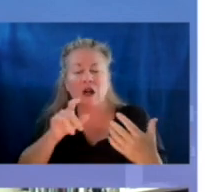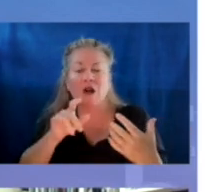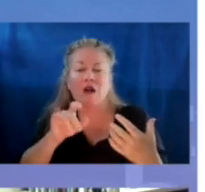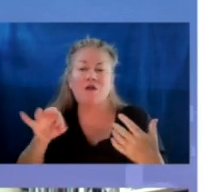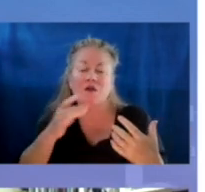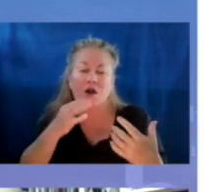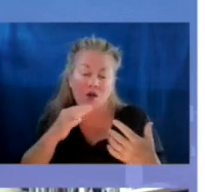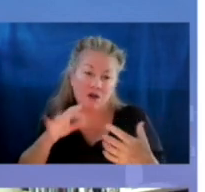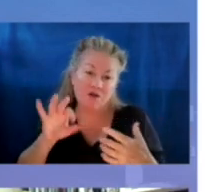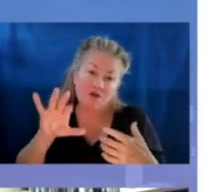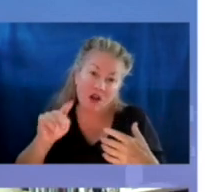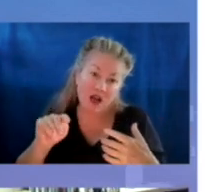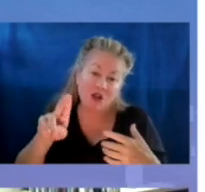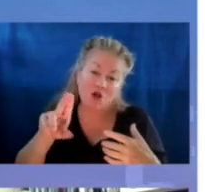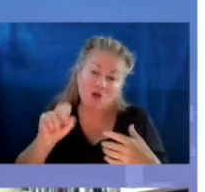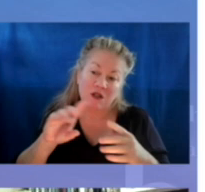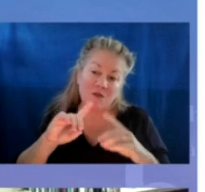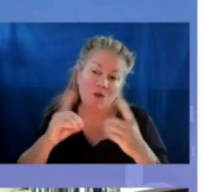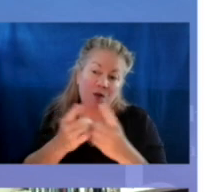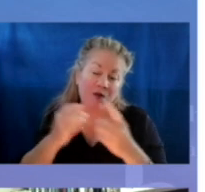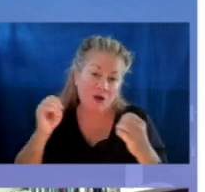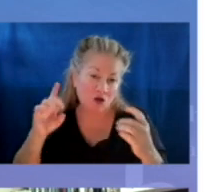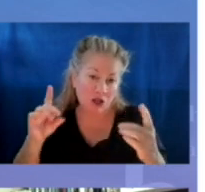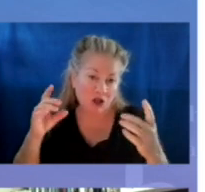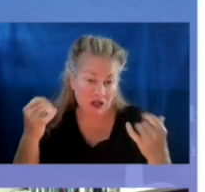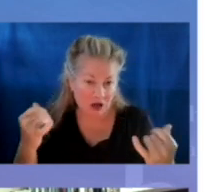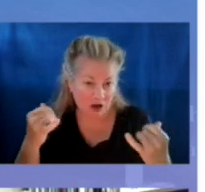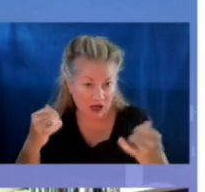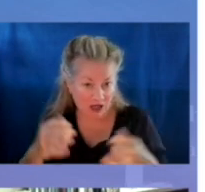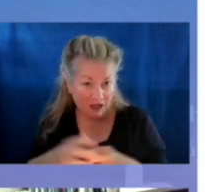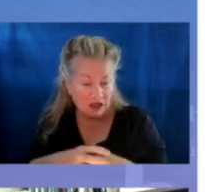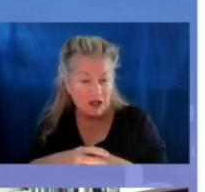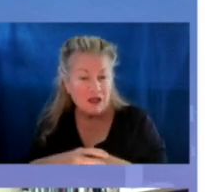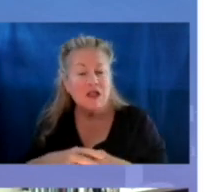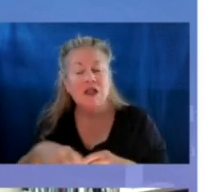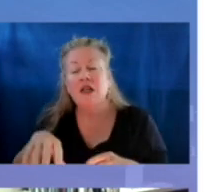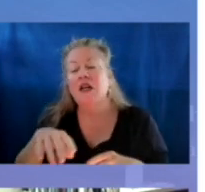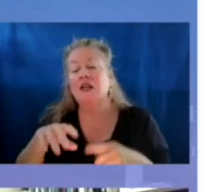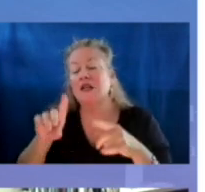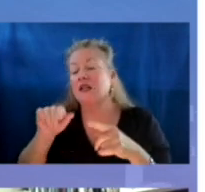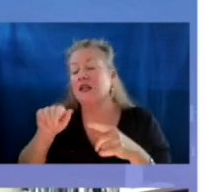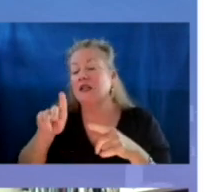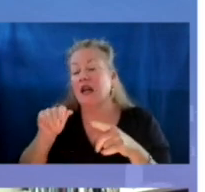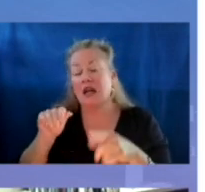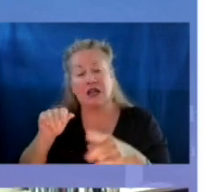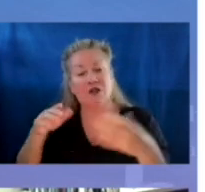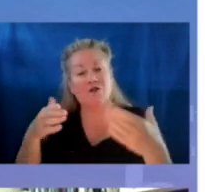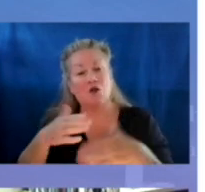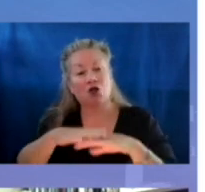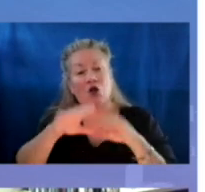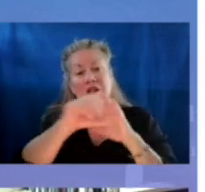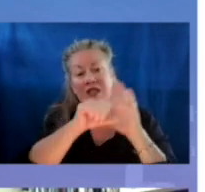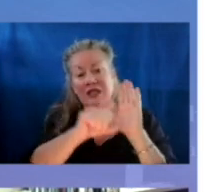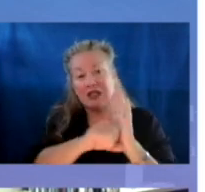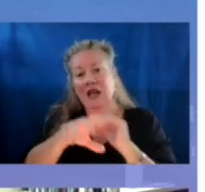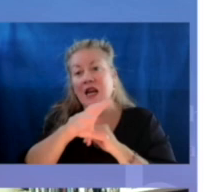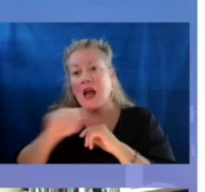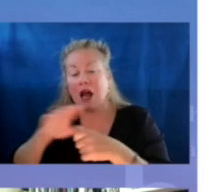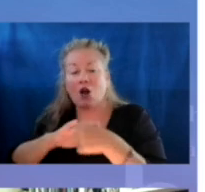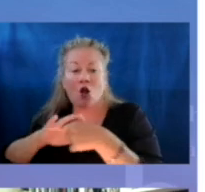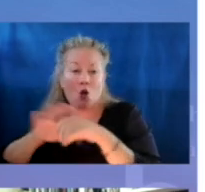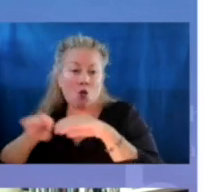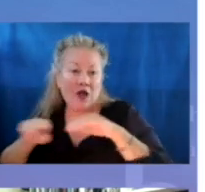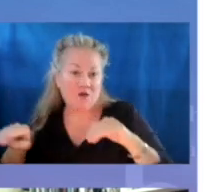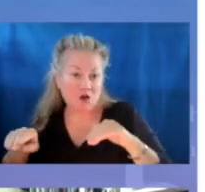of color. In fact, the U.S. of Education now has disaggregated data on student homelessness, both at the state and at the local